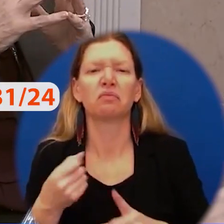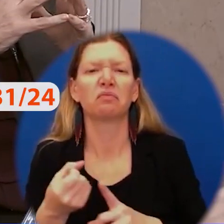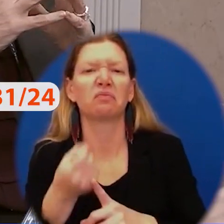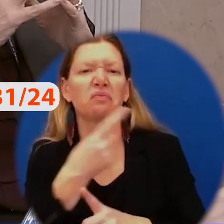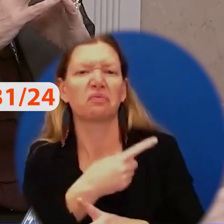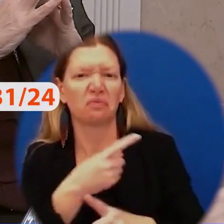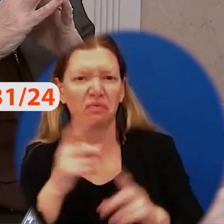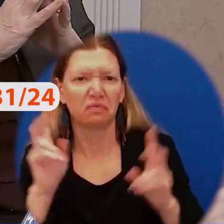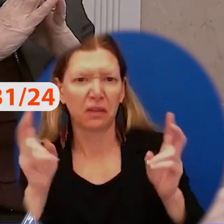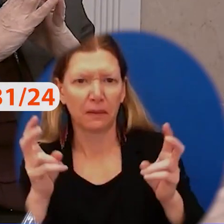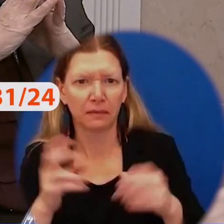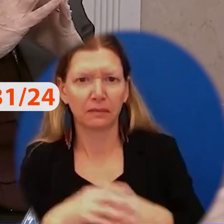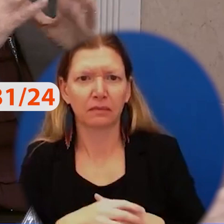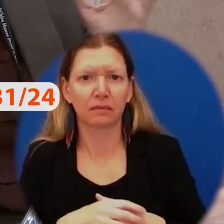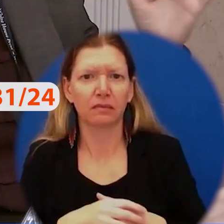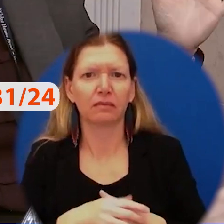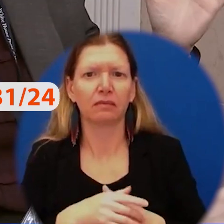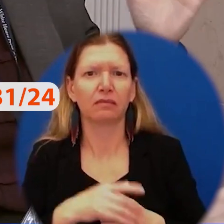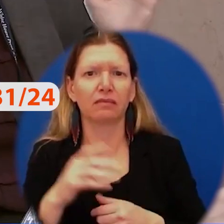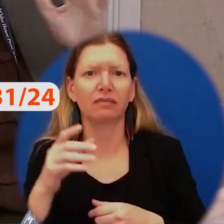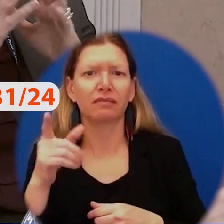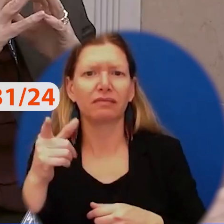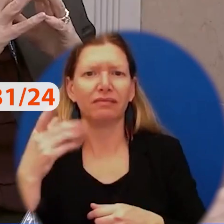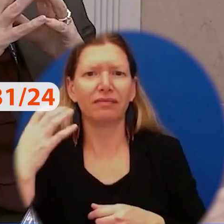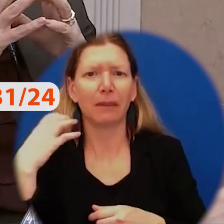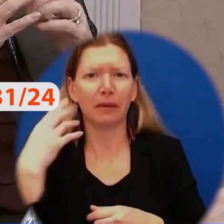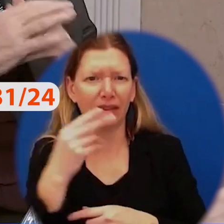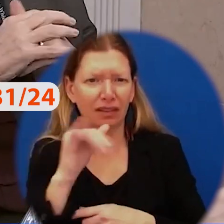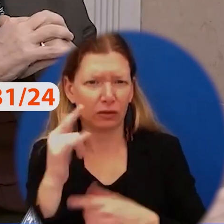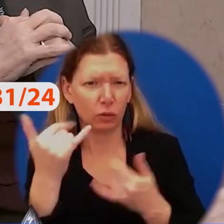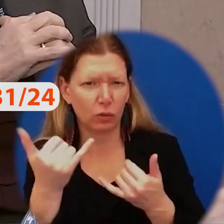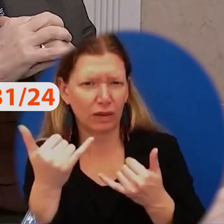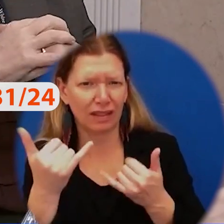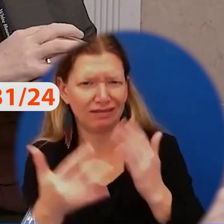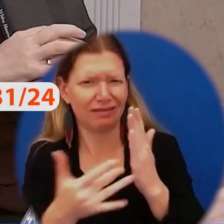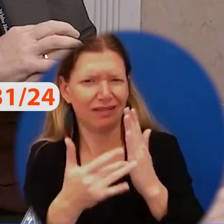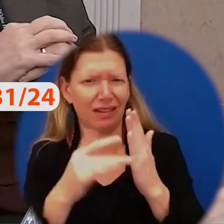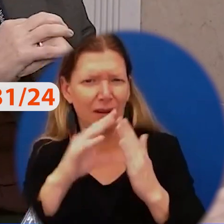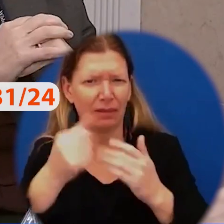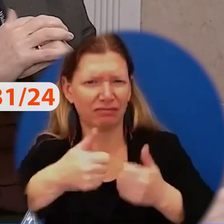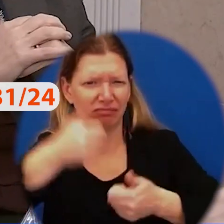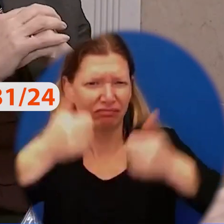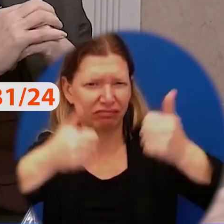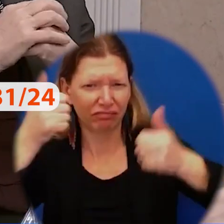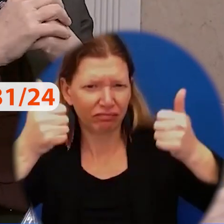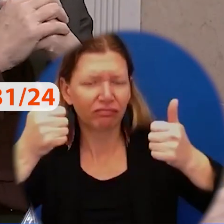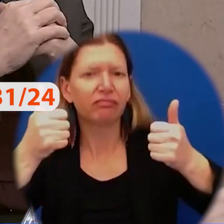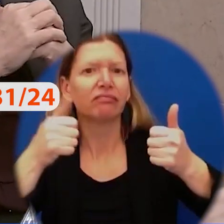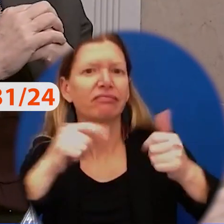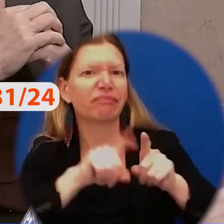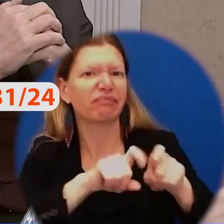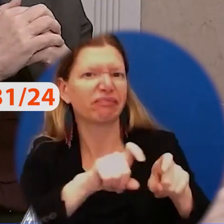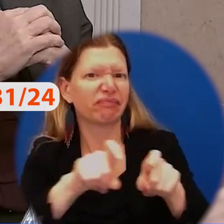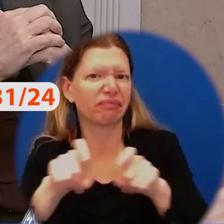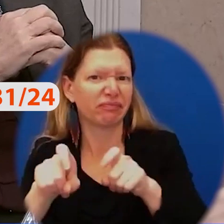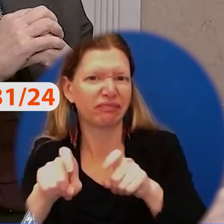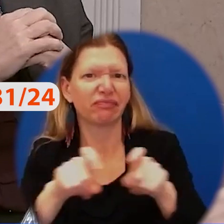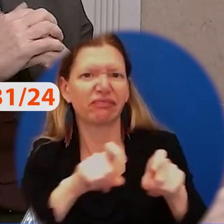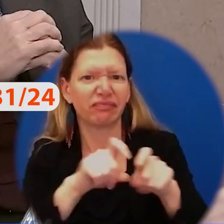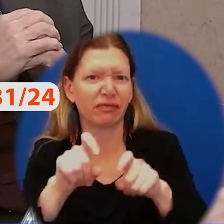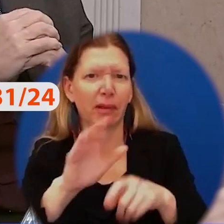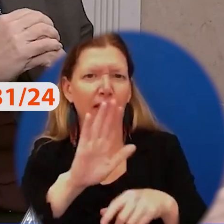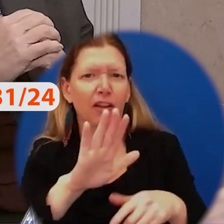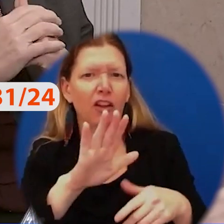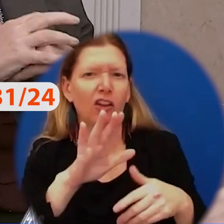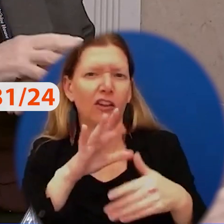Capitol Hill today with some of the tech company executives being questioned about their content and about protections